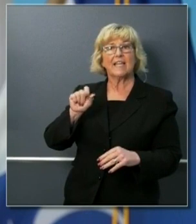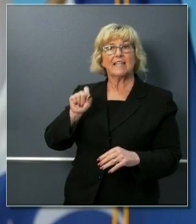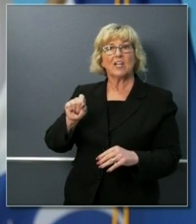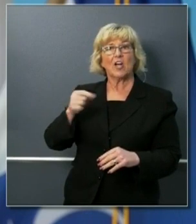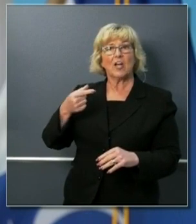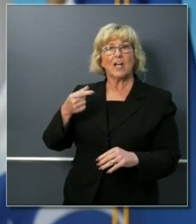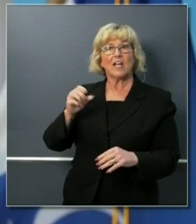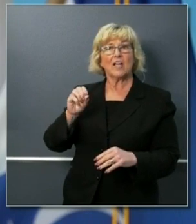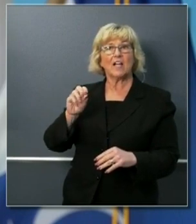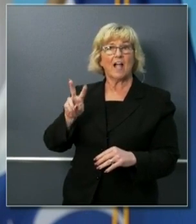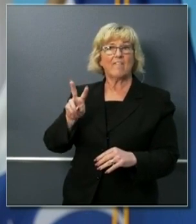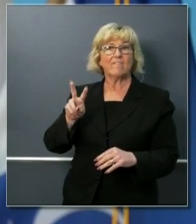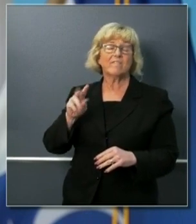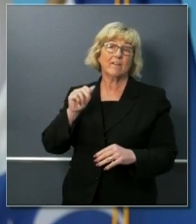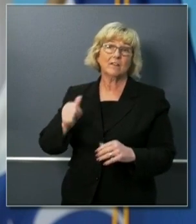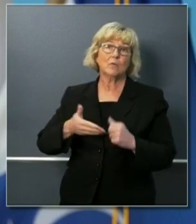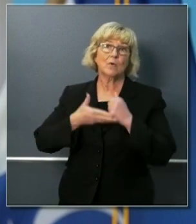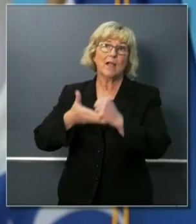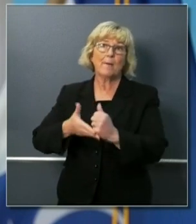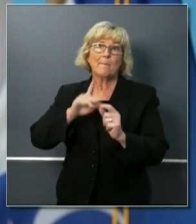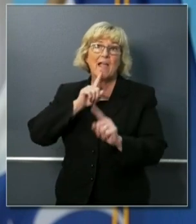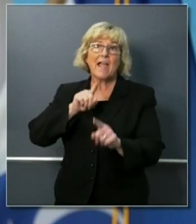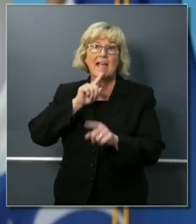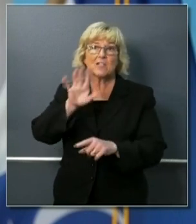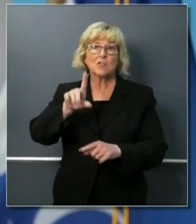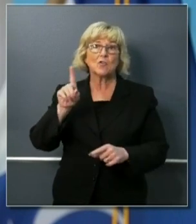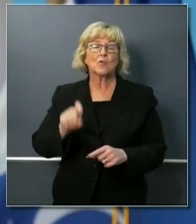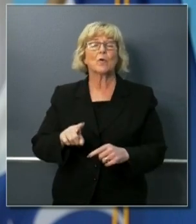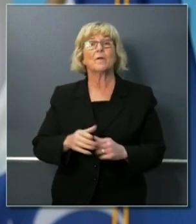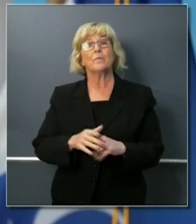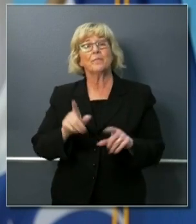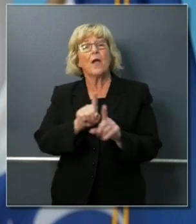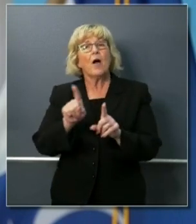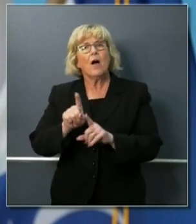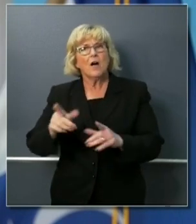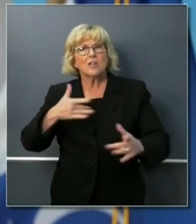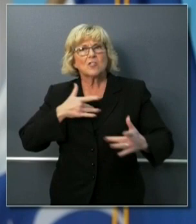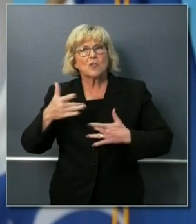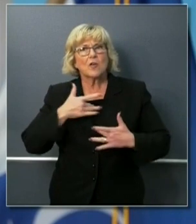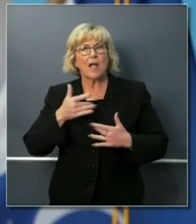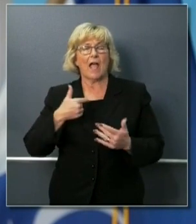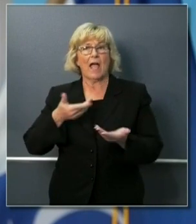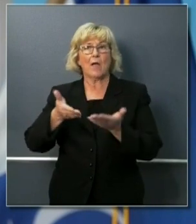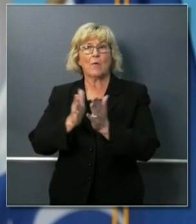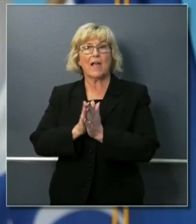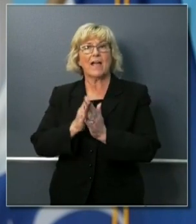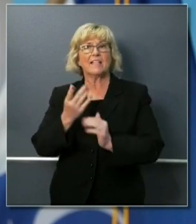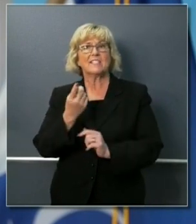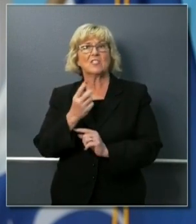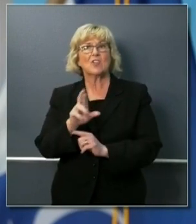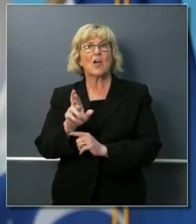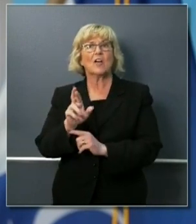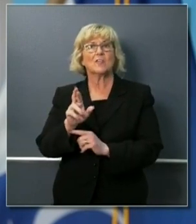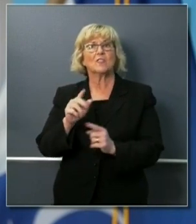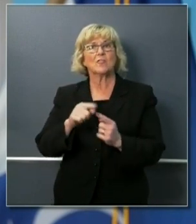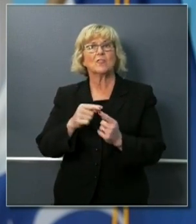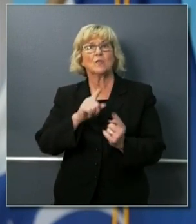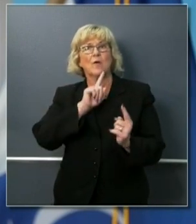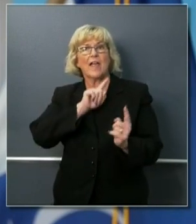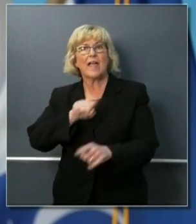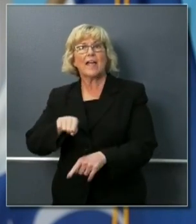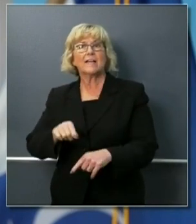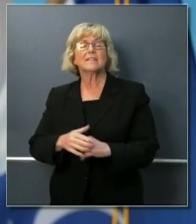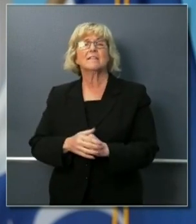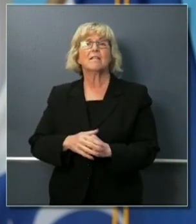during these times of needs there's also concern and I'll ask the doctor to come up in a second around secondary